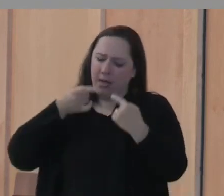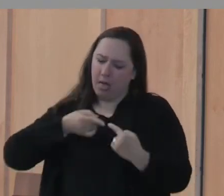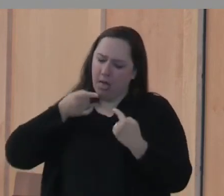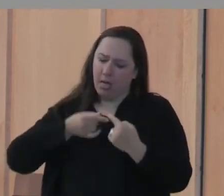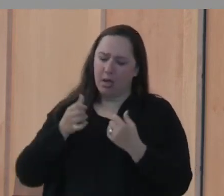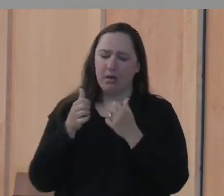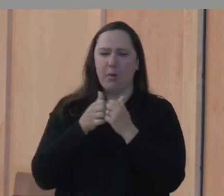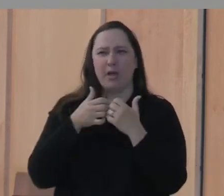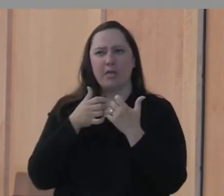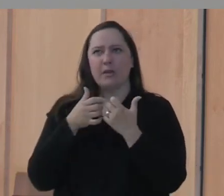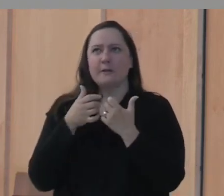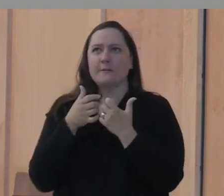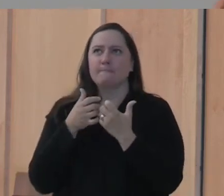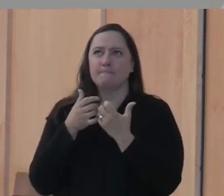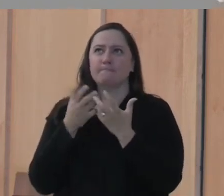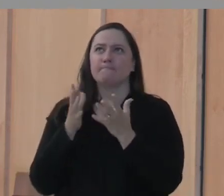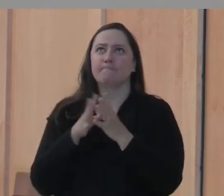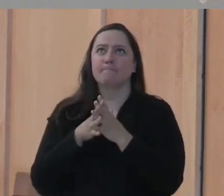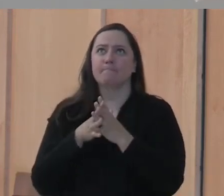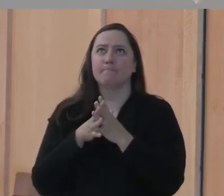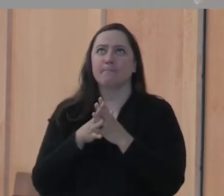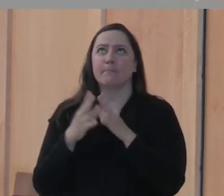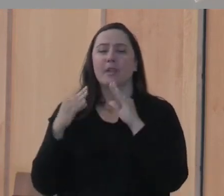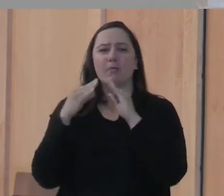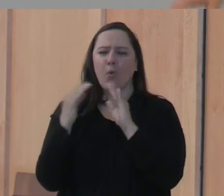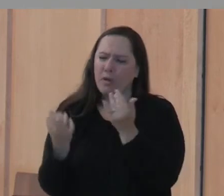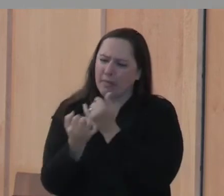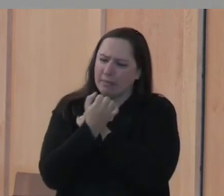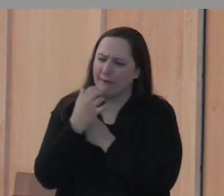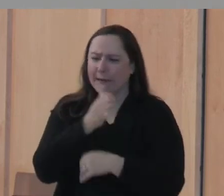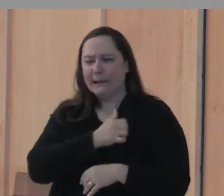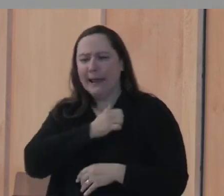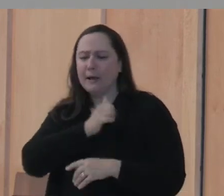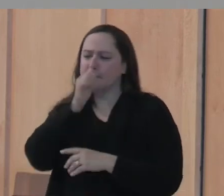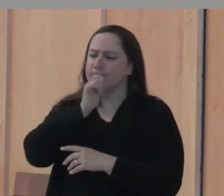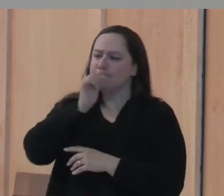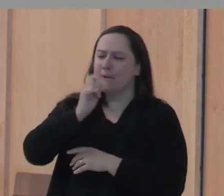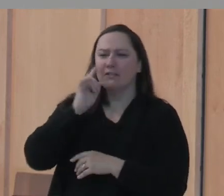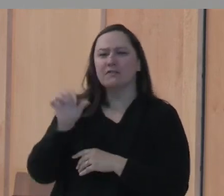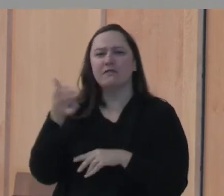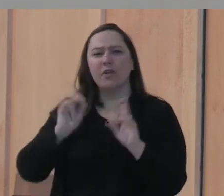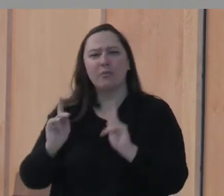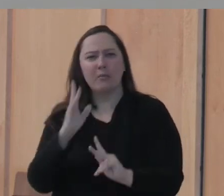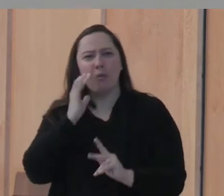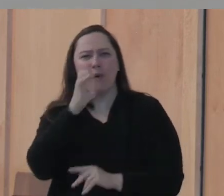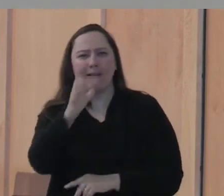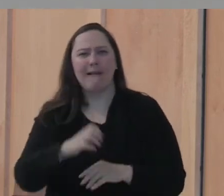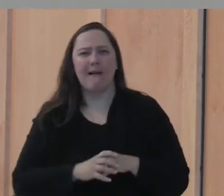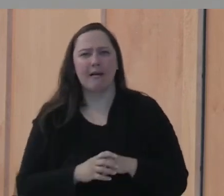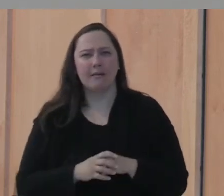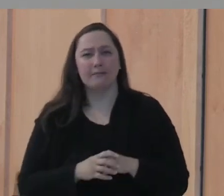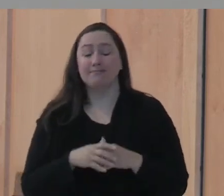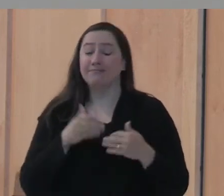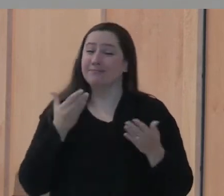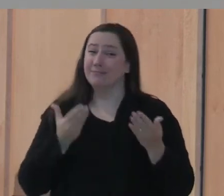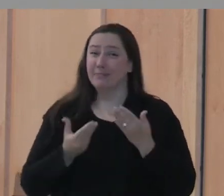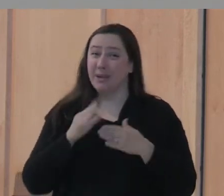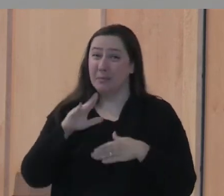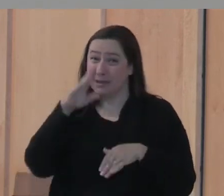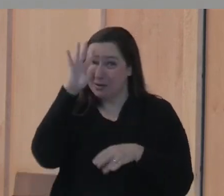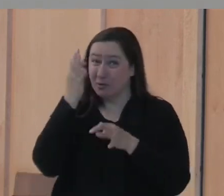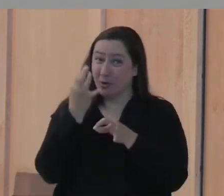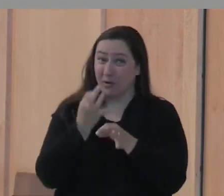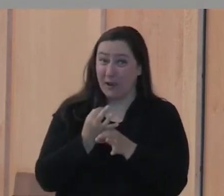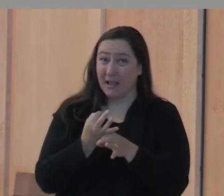with having more of a loving attitude and patience for the people around me? Maybe it's because your faith is